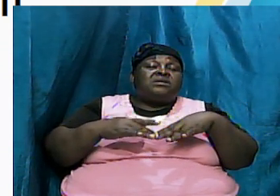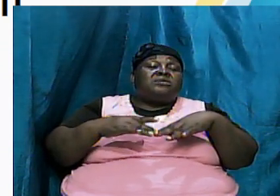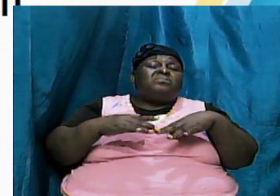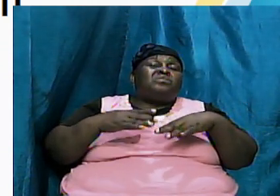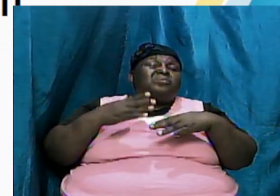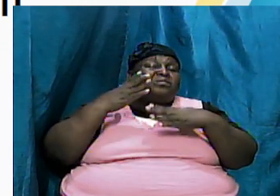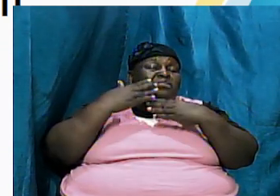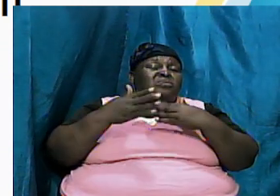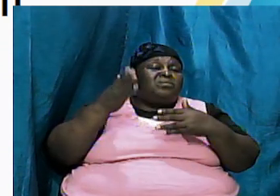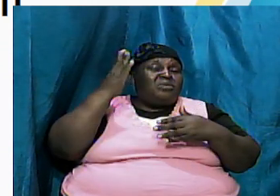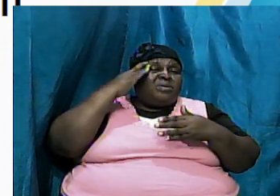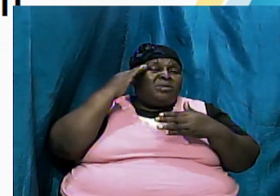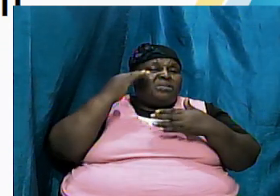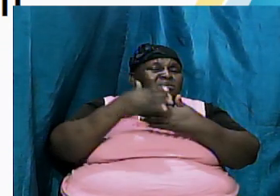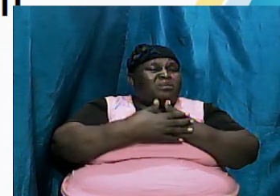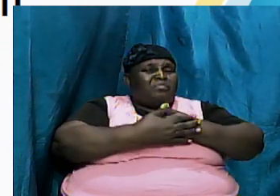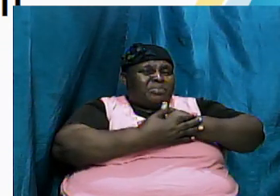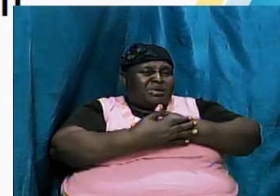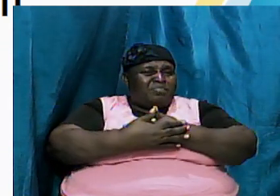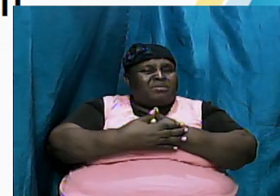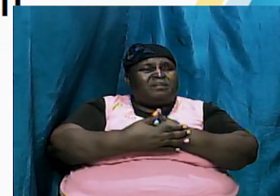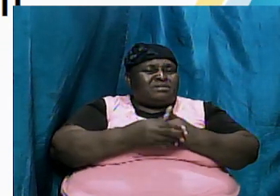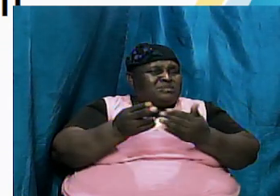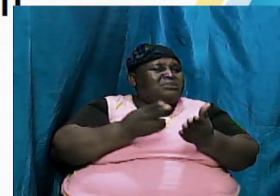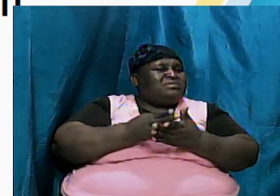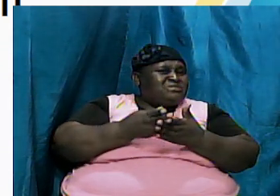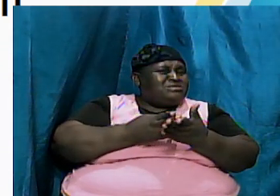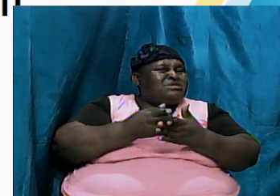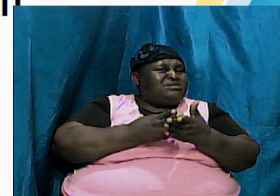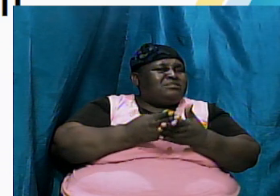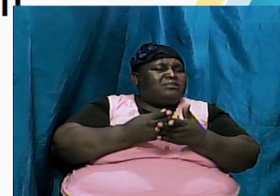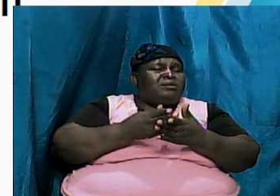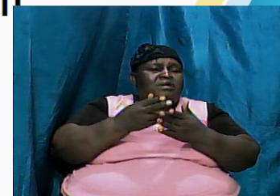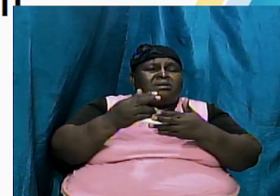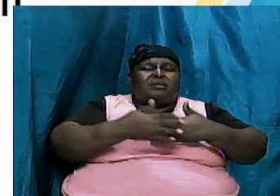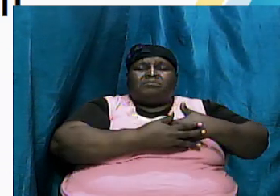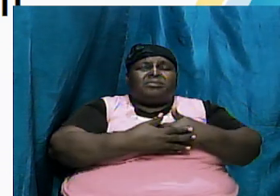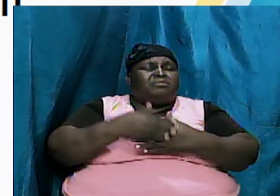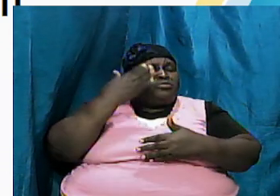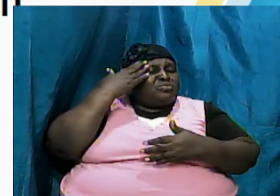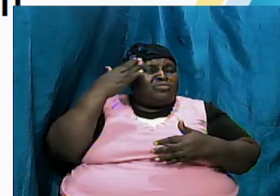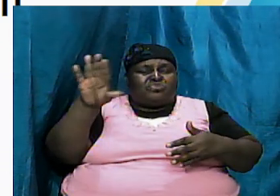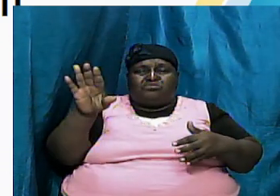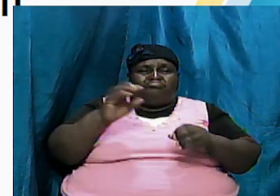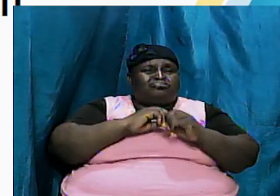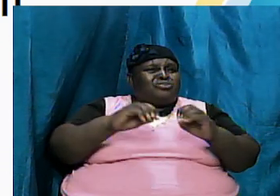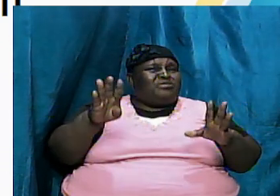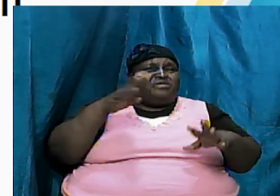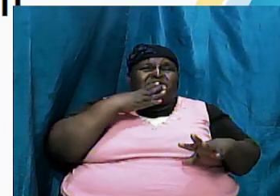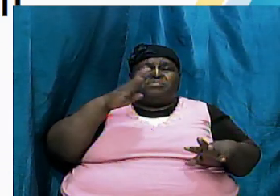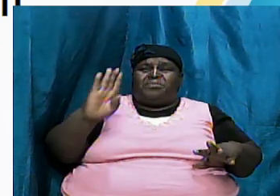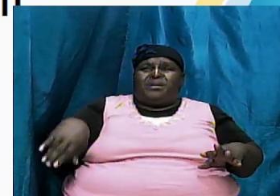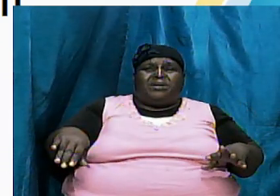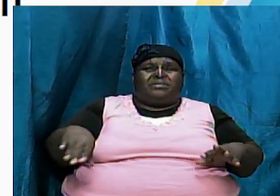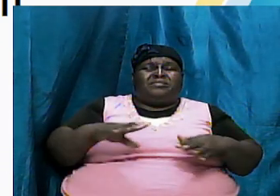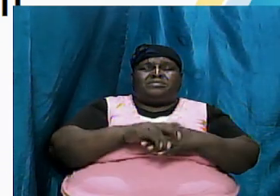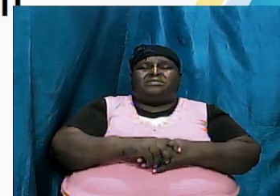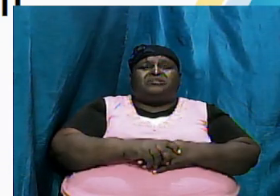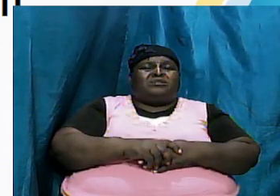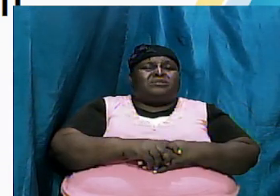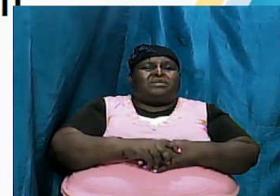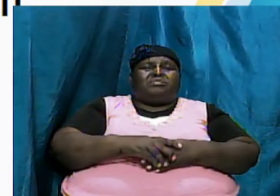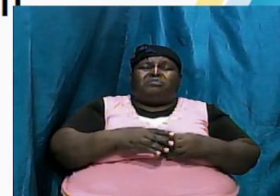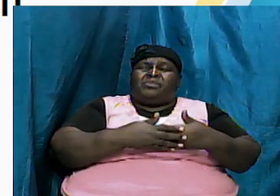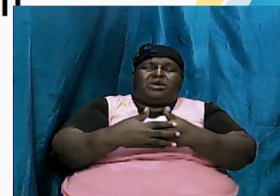and you know why you say a baby is innocent the baby don't know anything bad the baby don't do anything bad